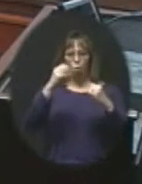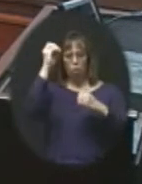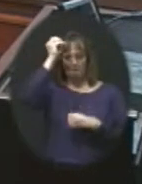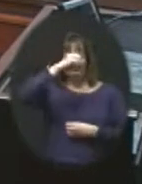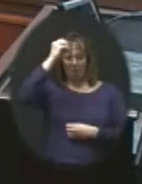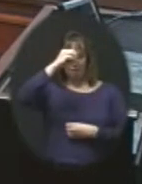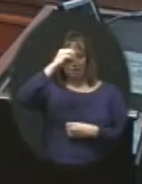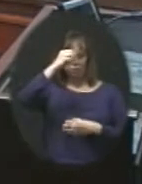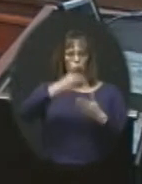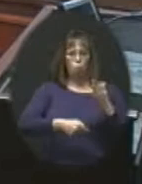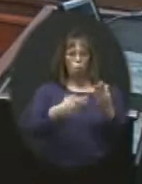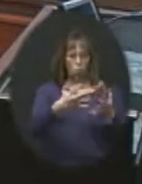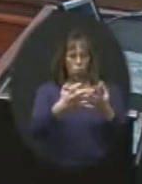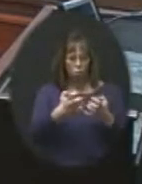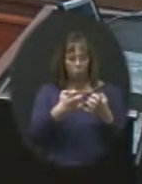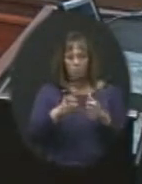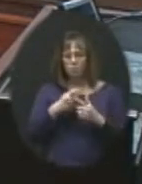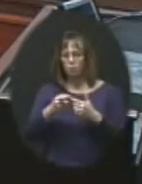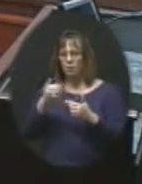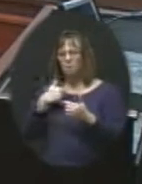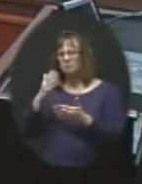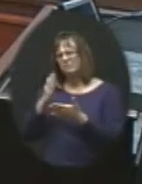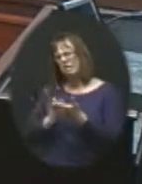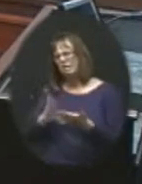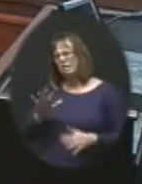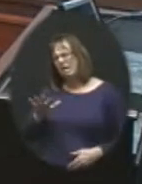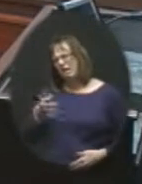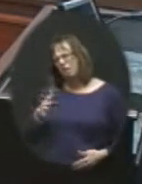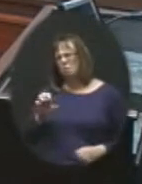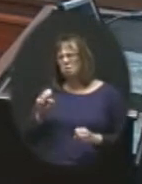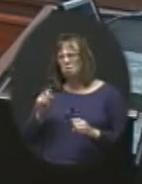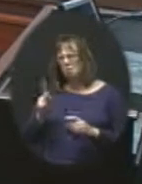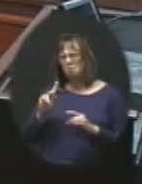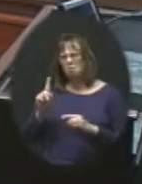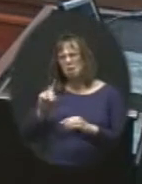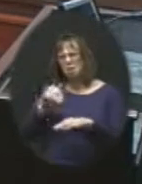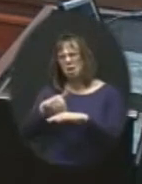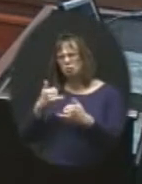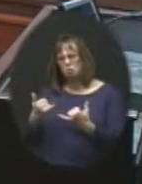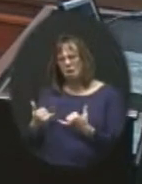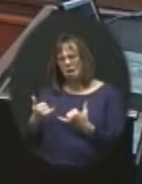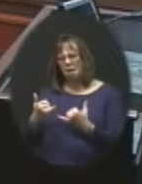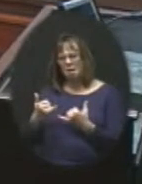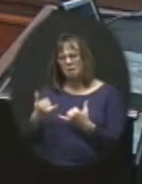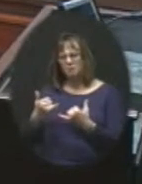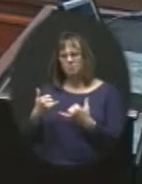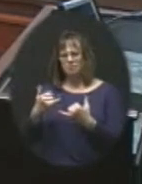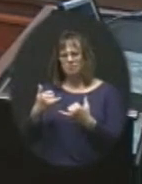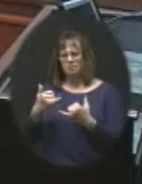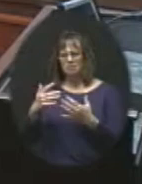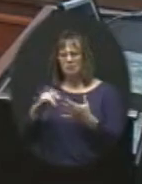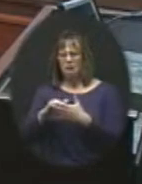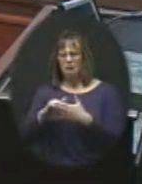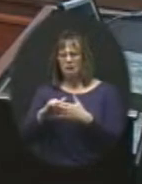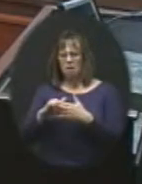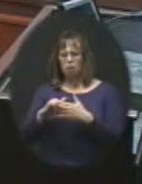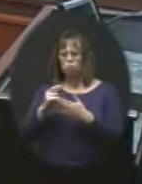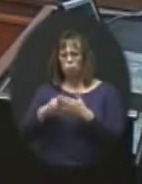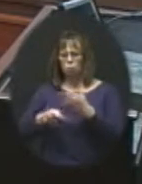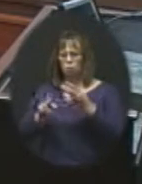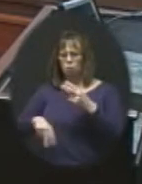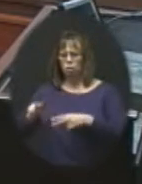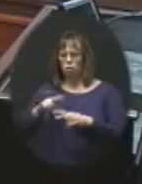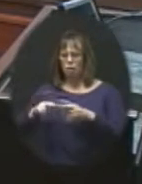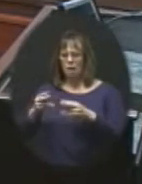saying this is what we want. Then we had some that said, well, we're OK with where we're at today, which is what basically a stance we were looking at.